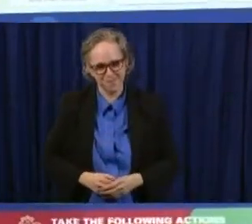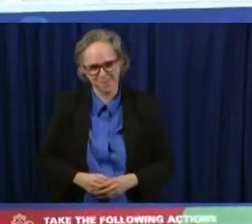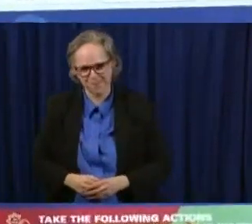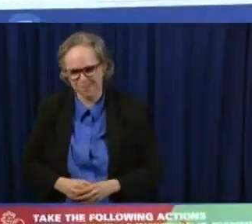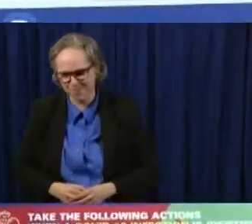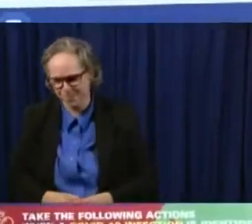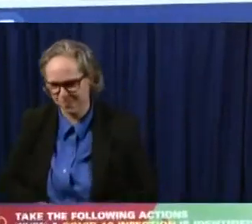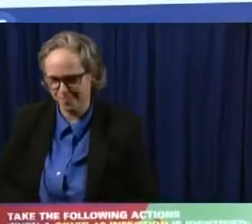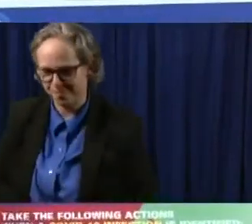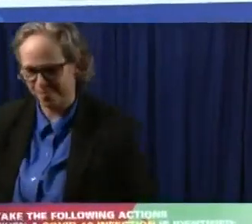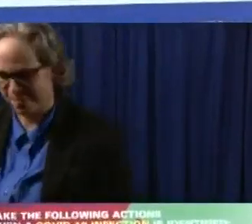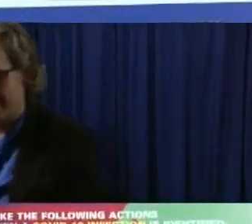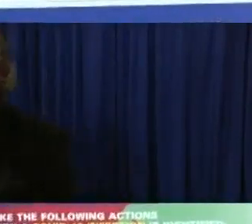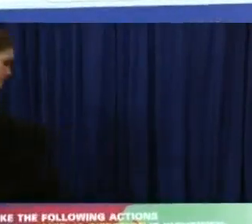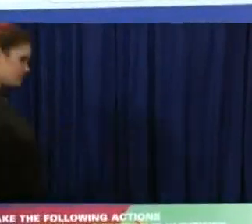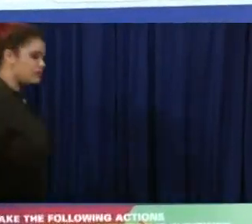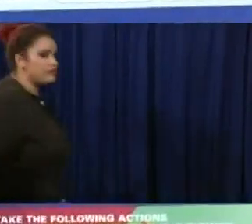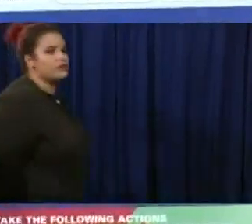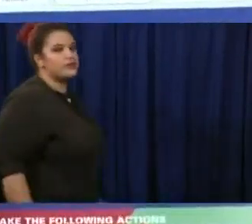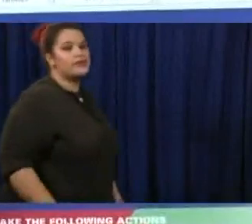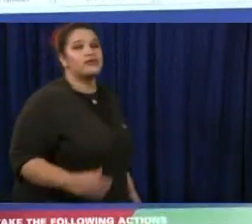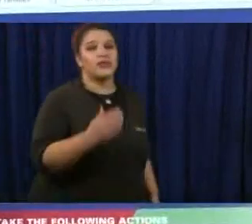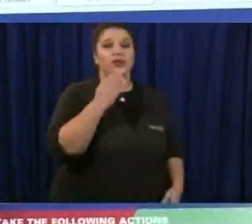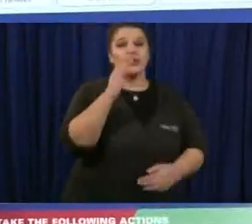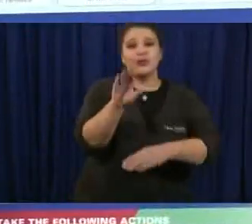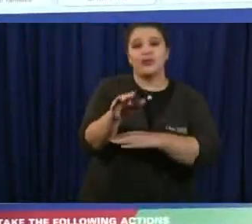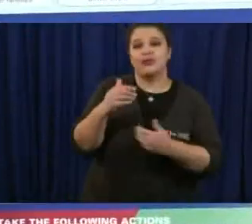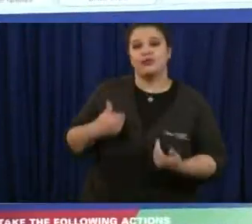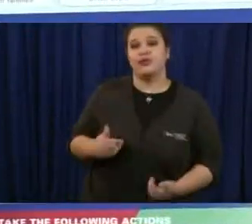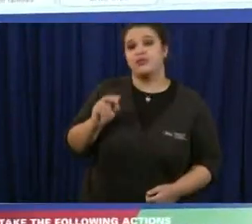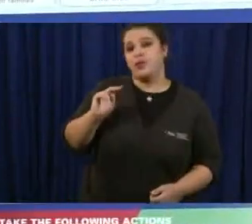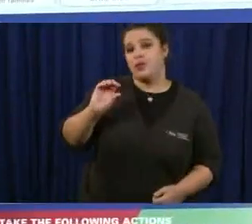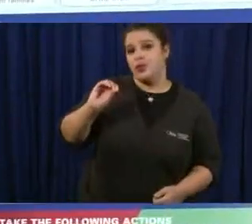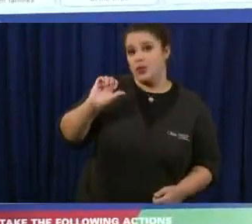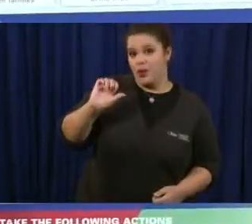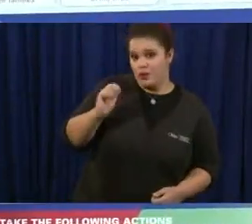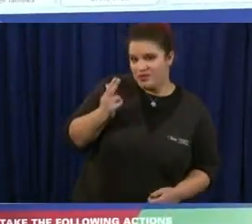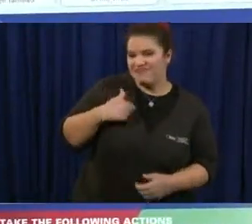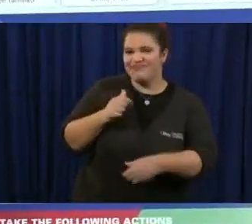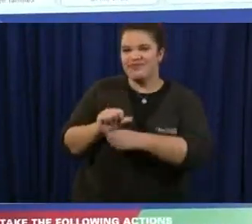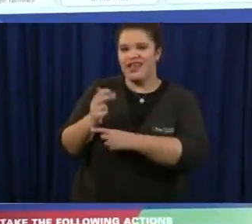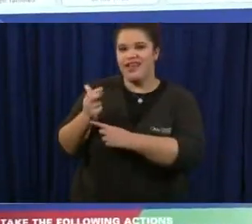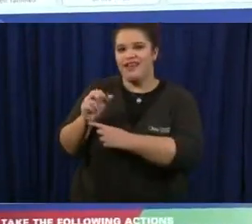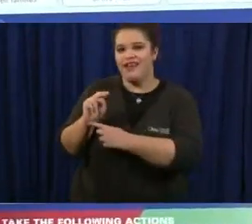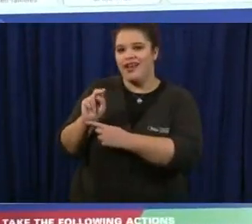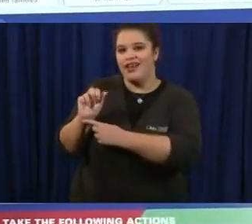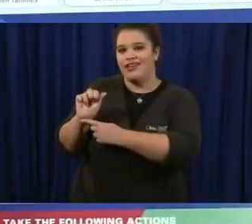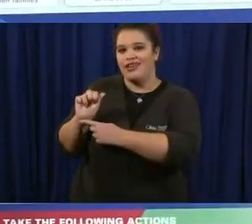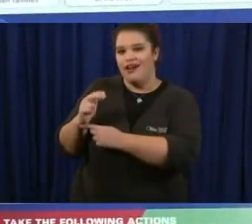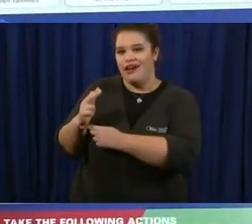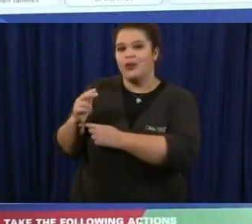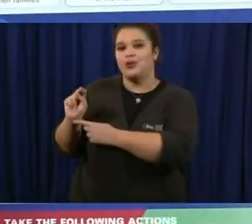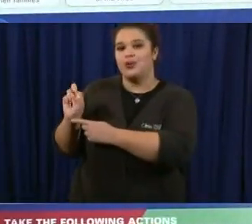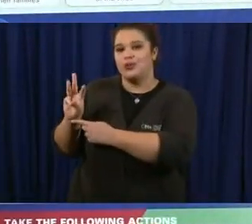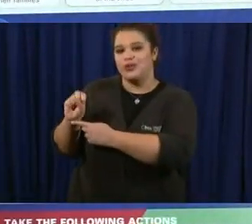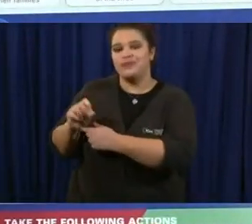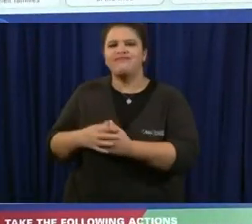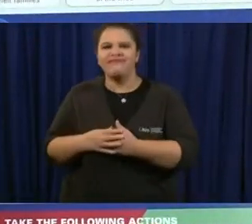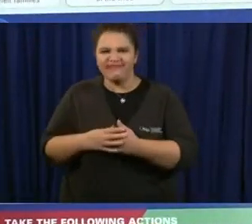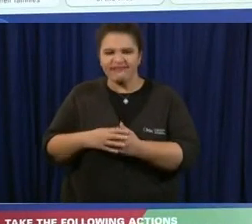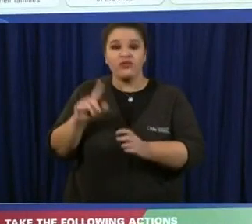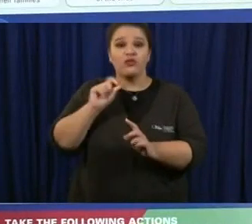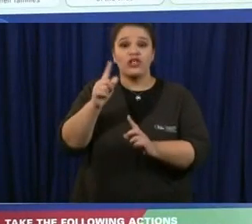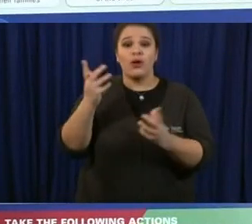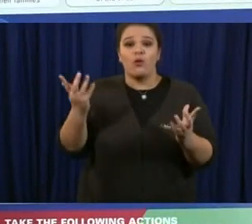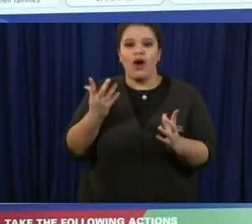good afternoon noah blundo with hannah news service i have a question about the contract contact tracing workforce uh first